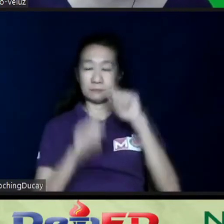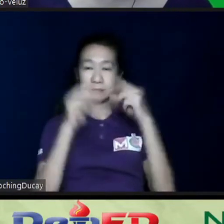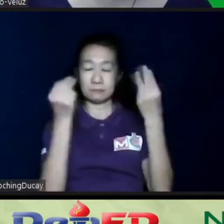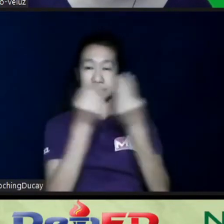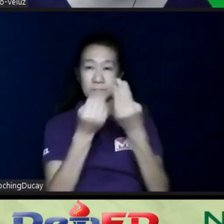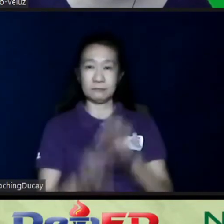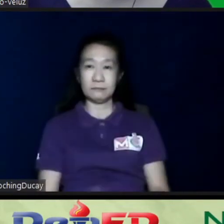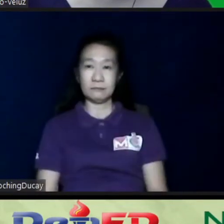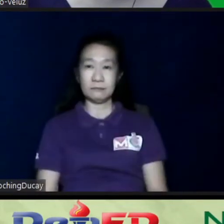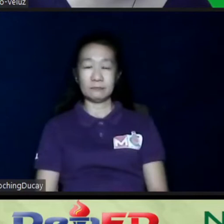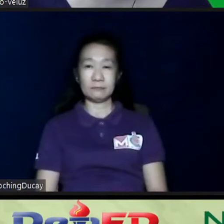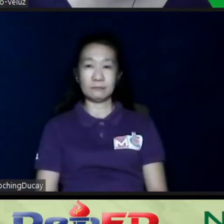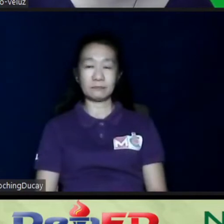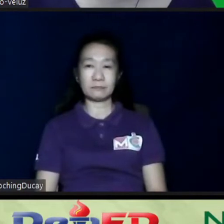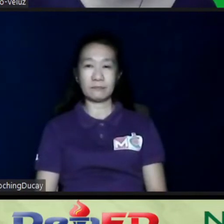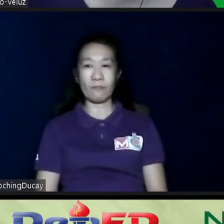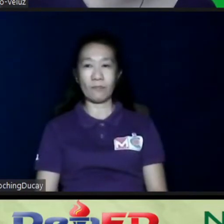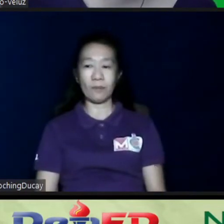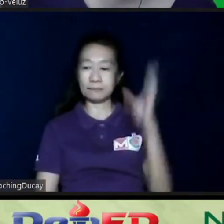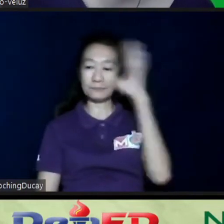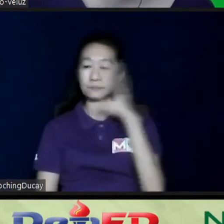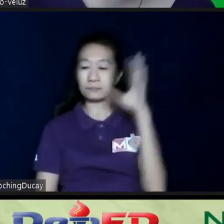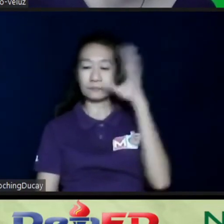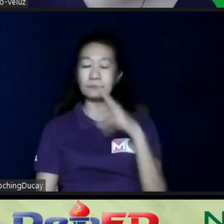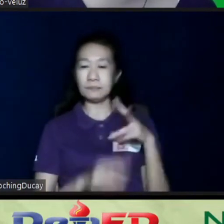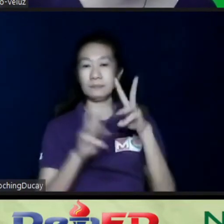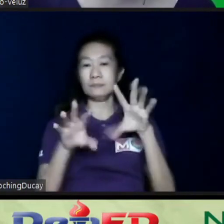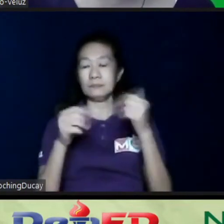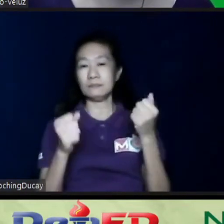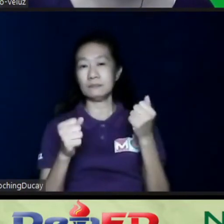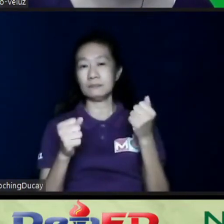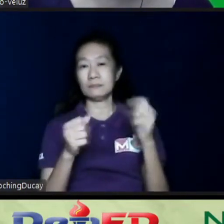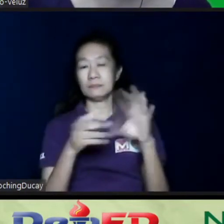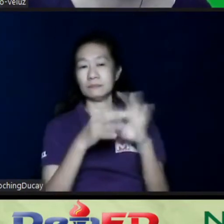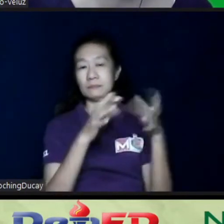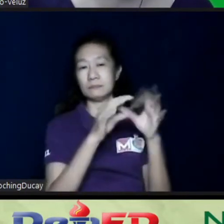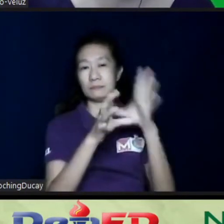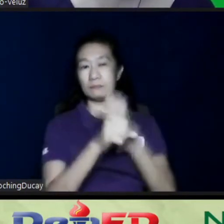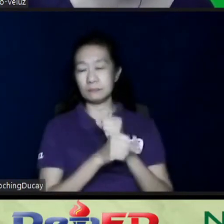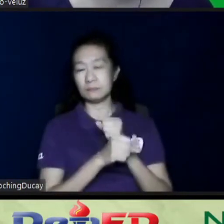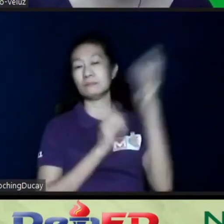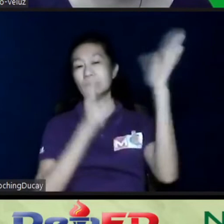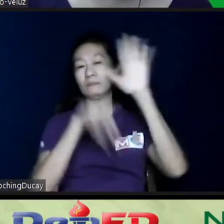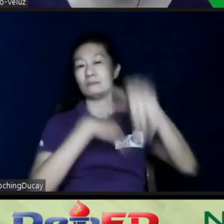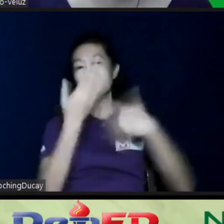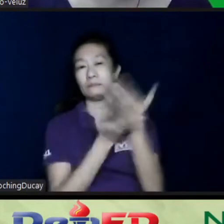find a way to be able to streamline all these services such that